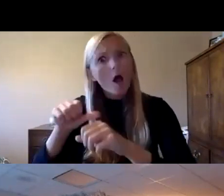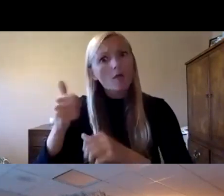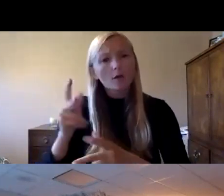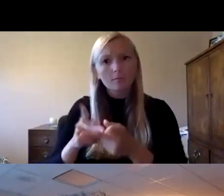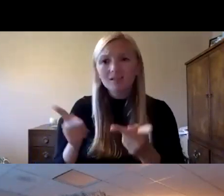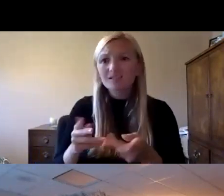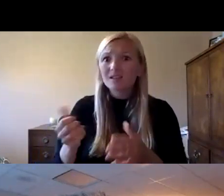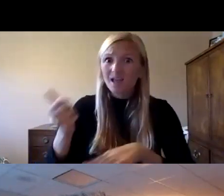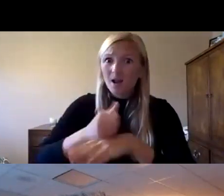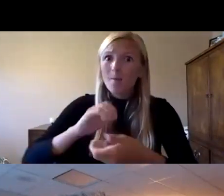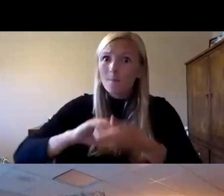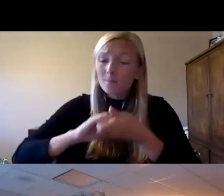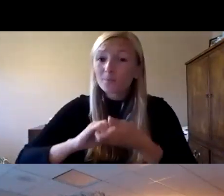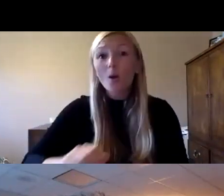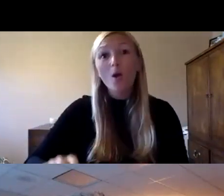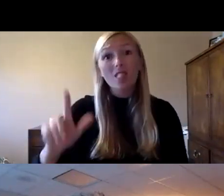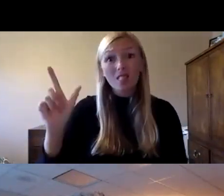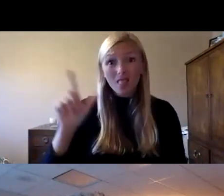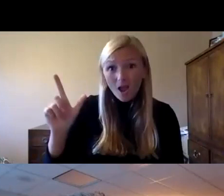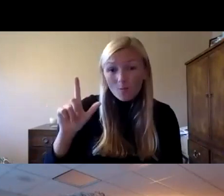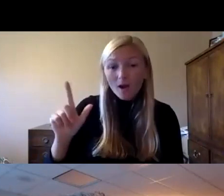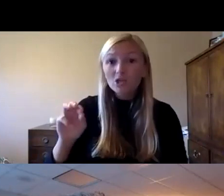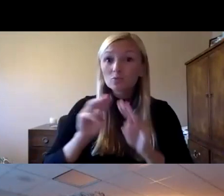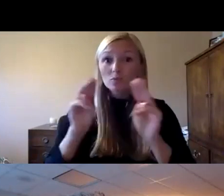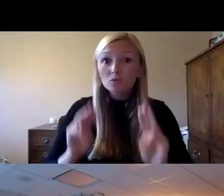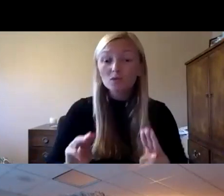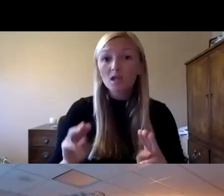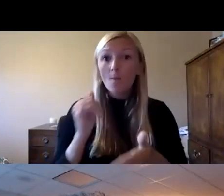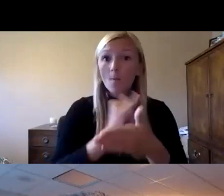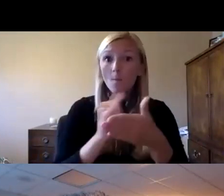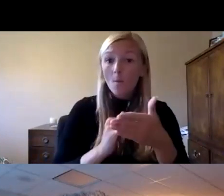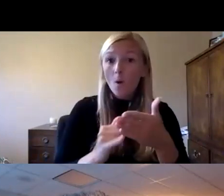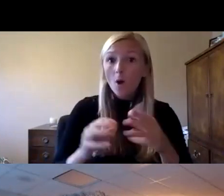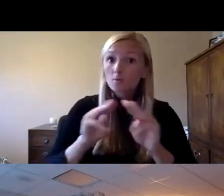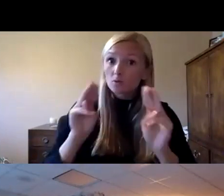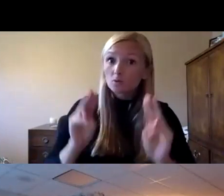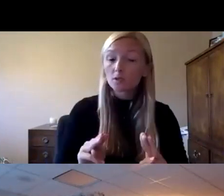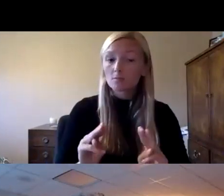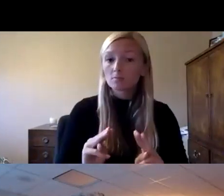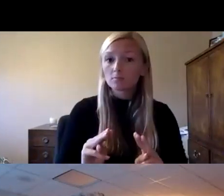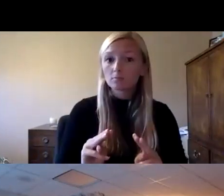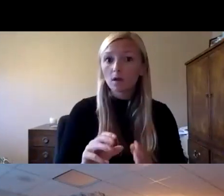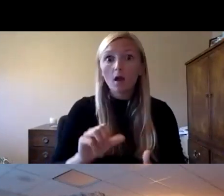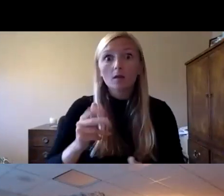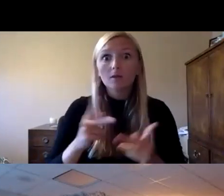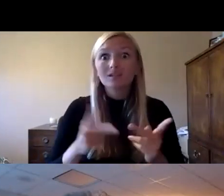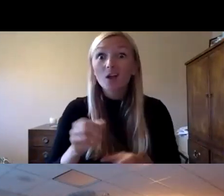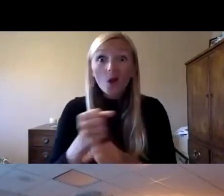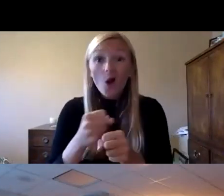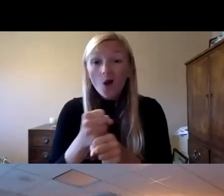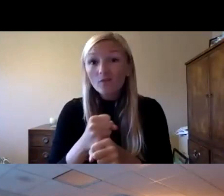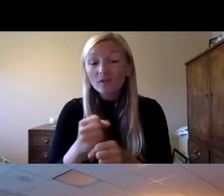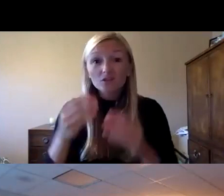libraries museums art galleries um you know even third places like coffee shops